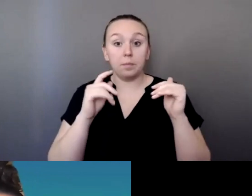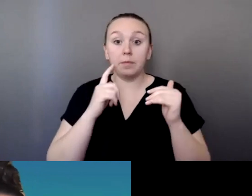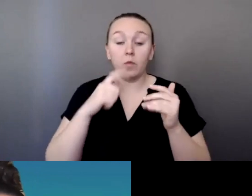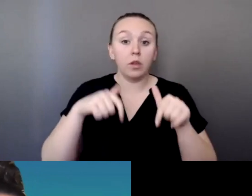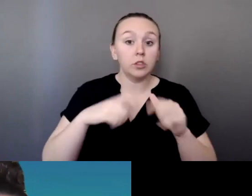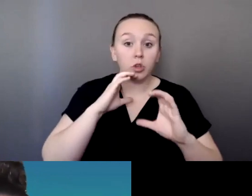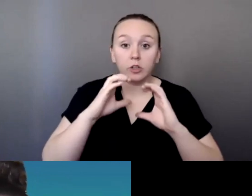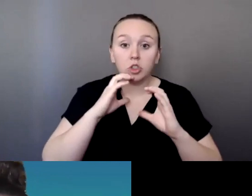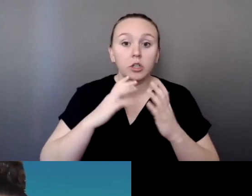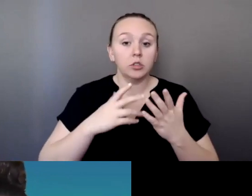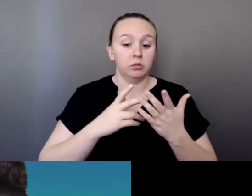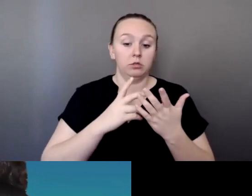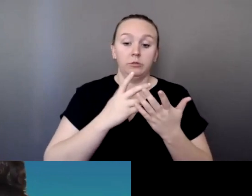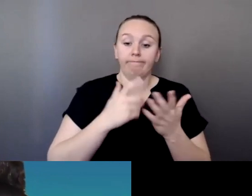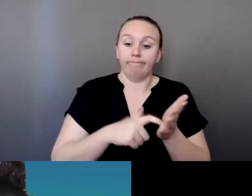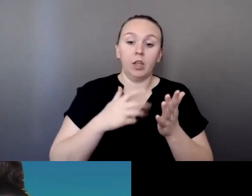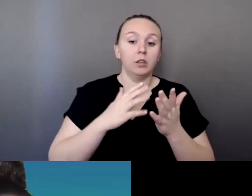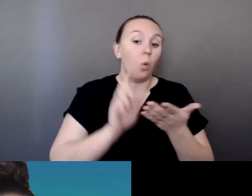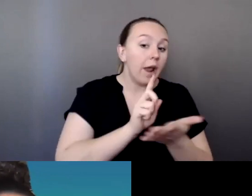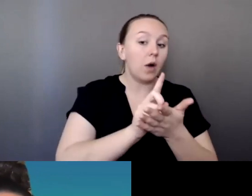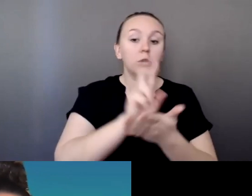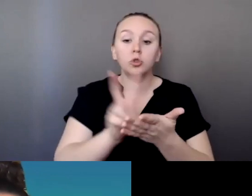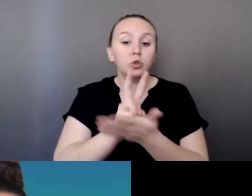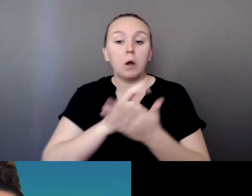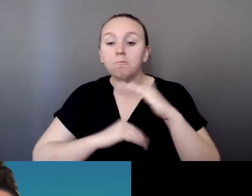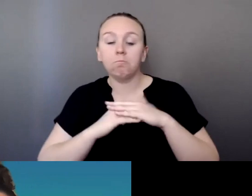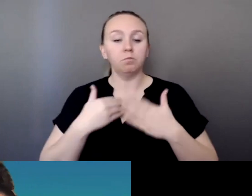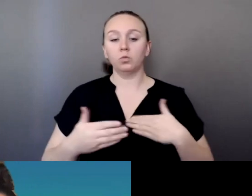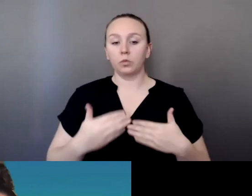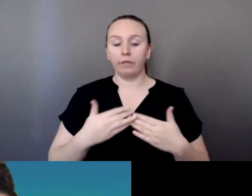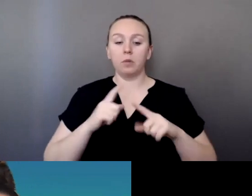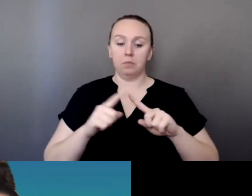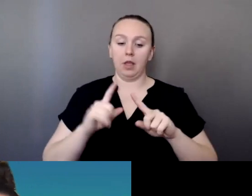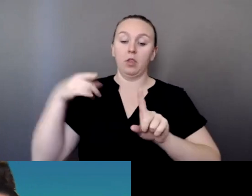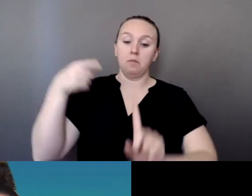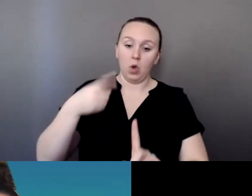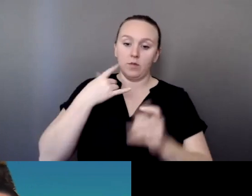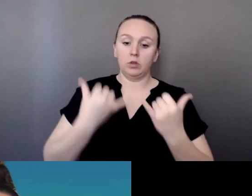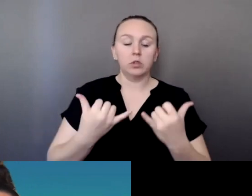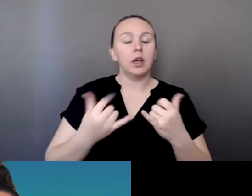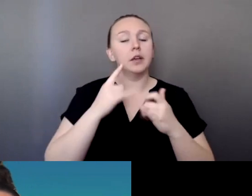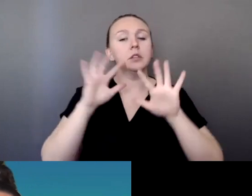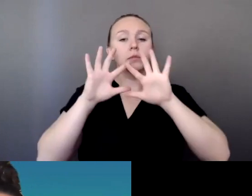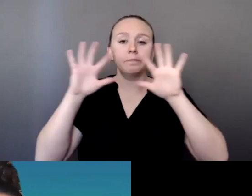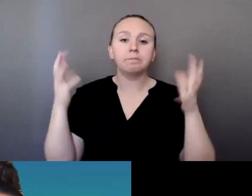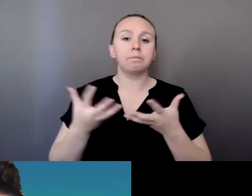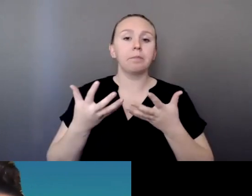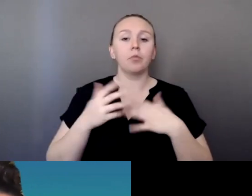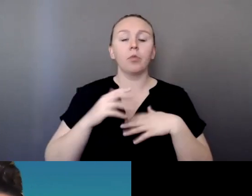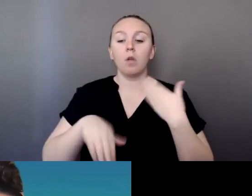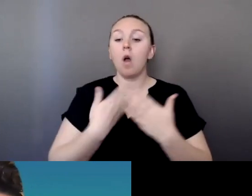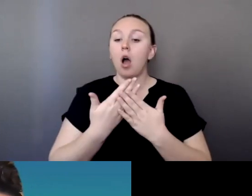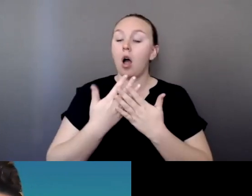it takes the full two hours, what I want it to do is to be a culmination of all of the lessons and